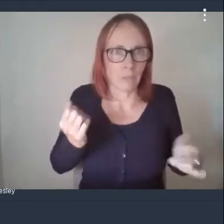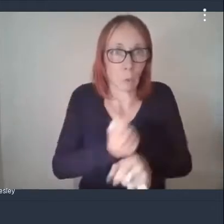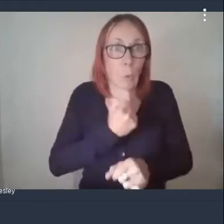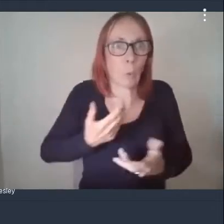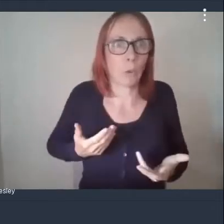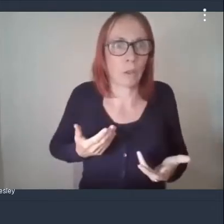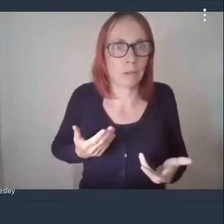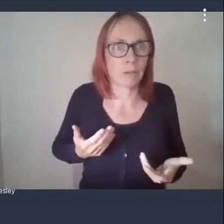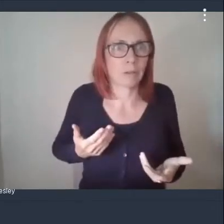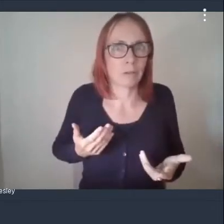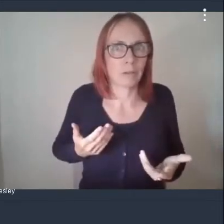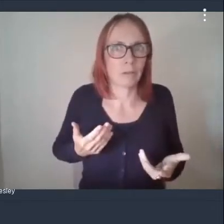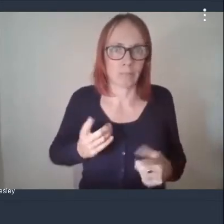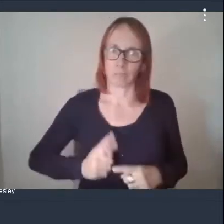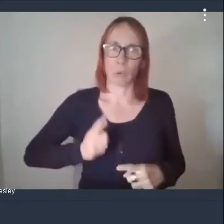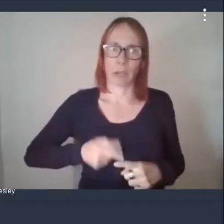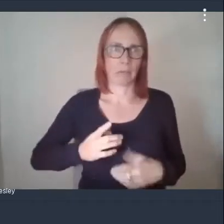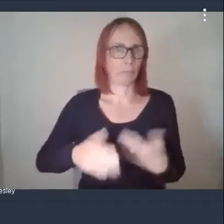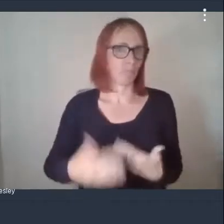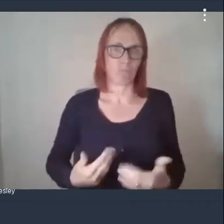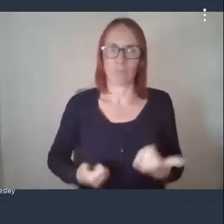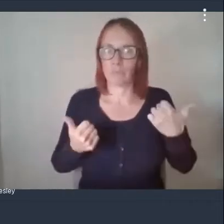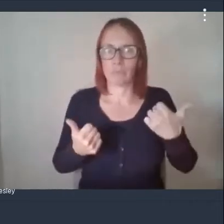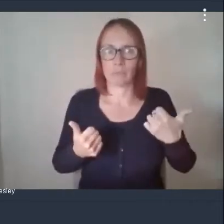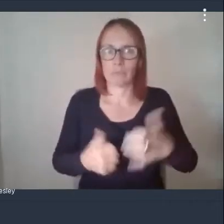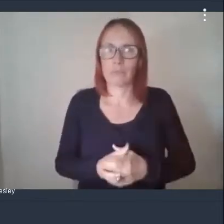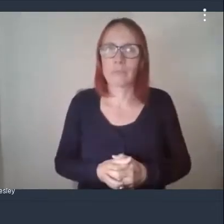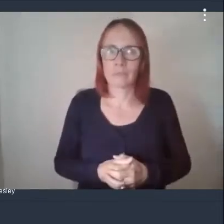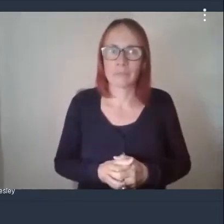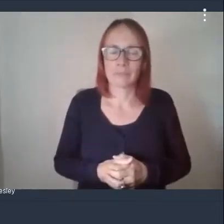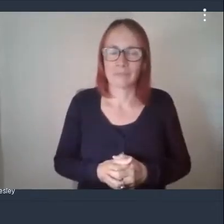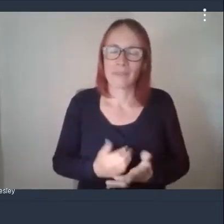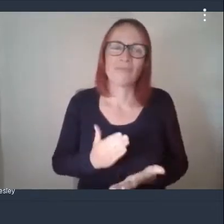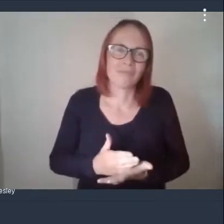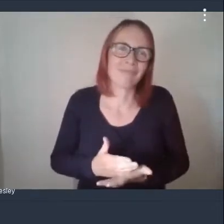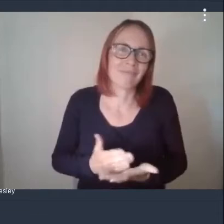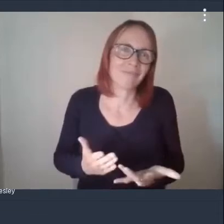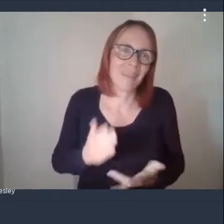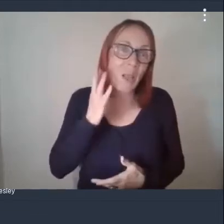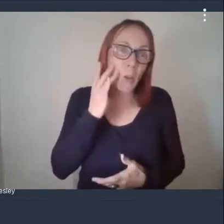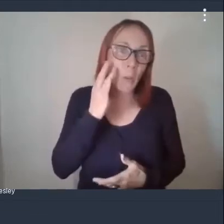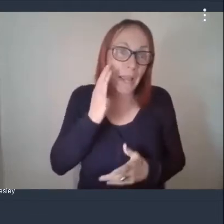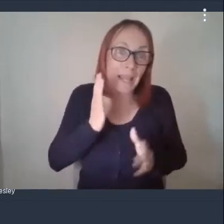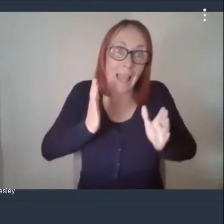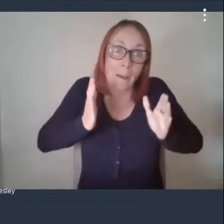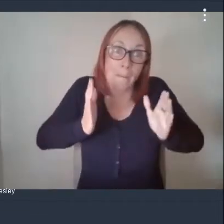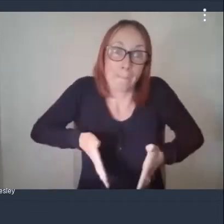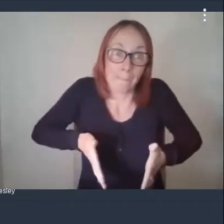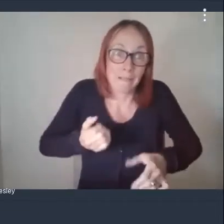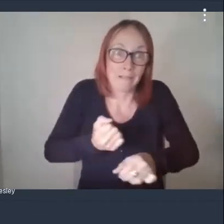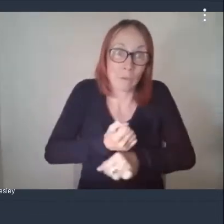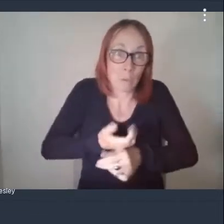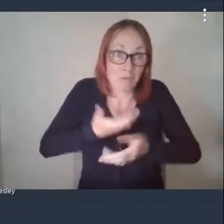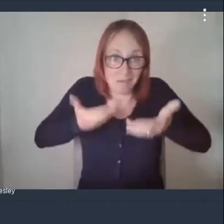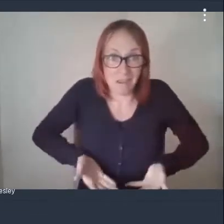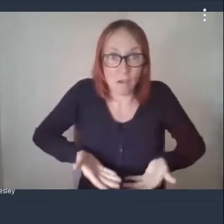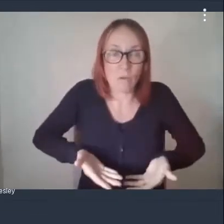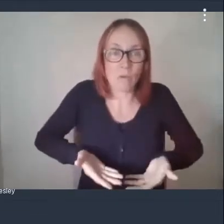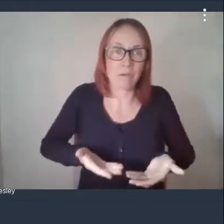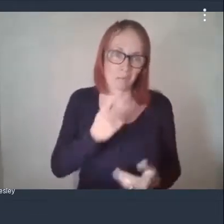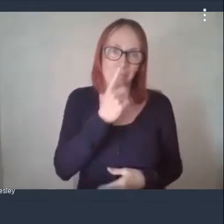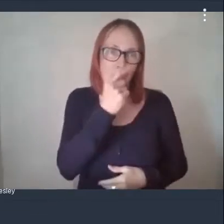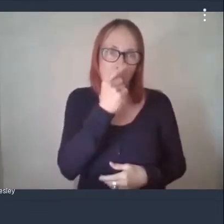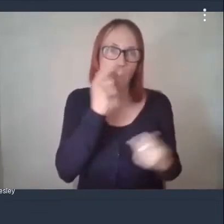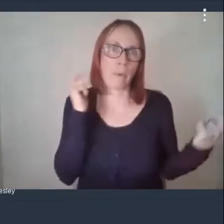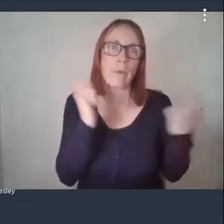it very quickly um so it's amazing when when the chips are down um we can make things